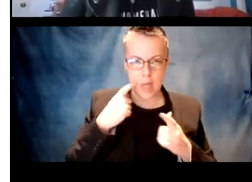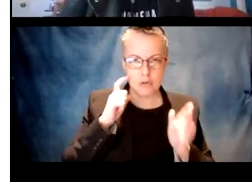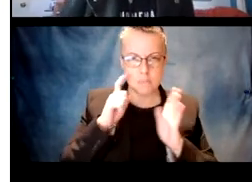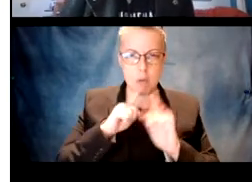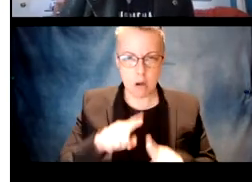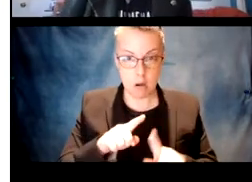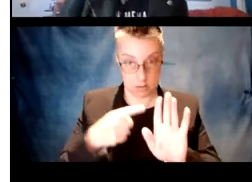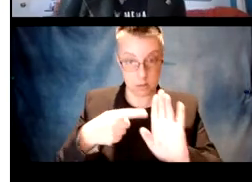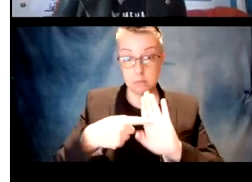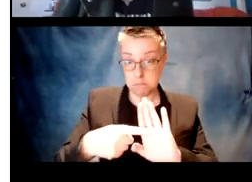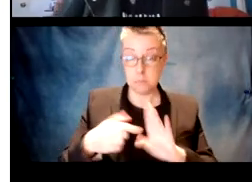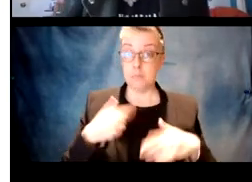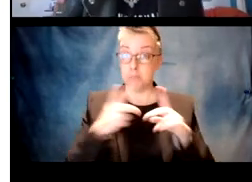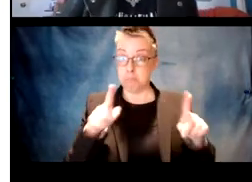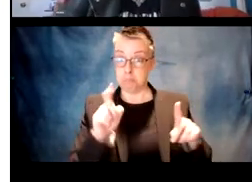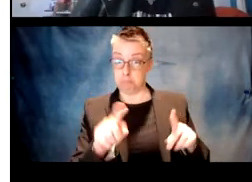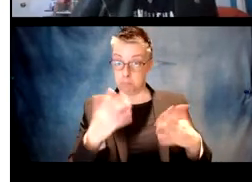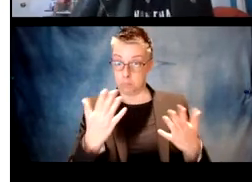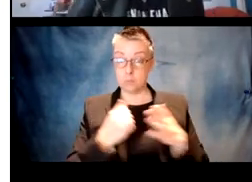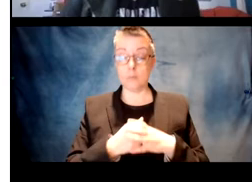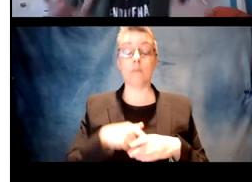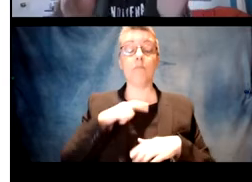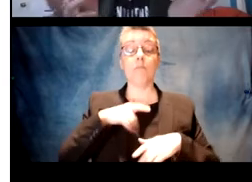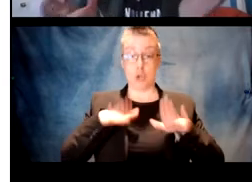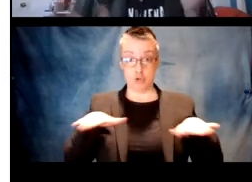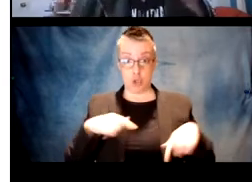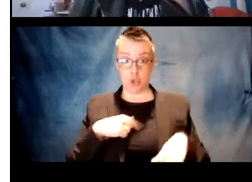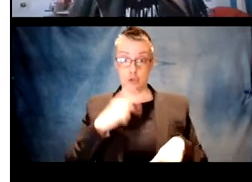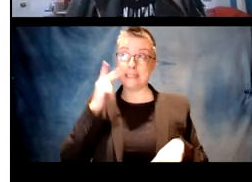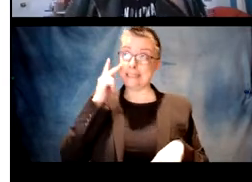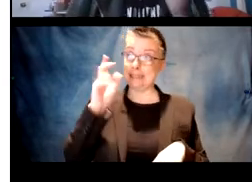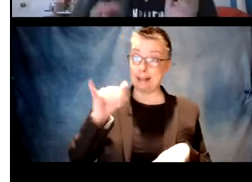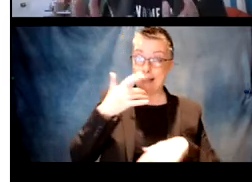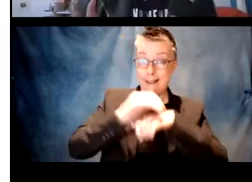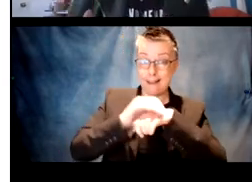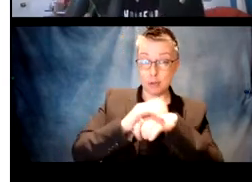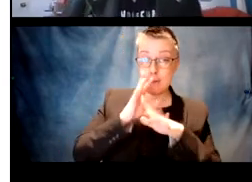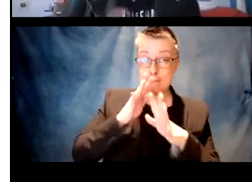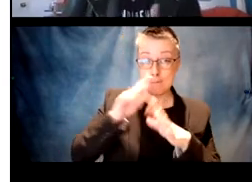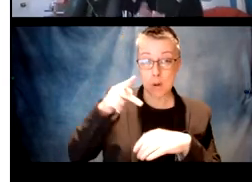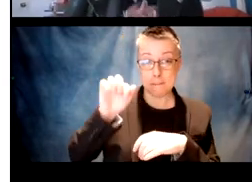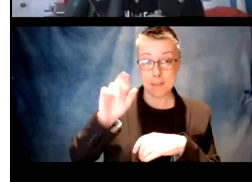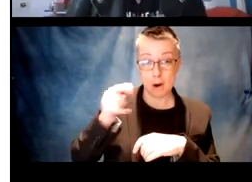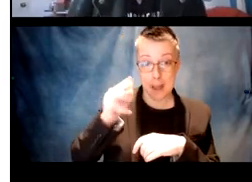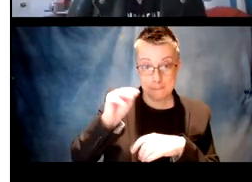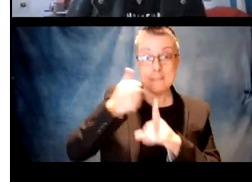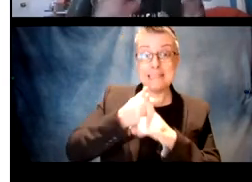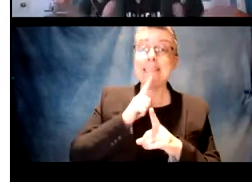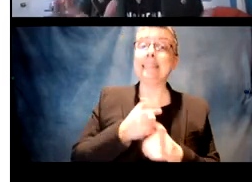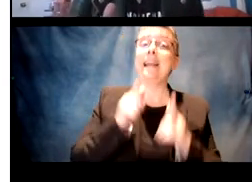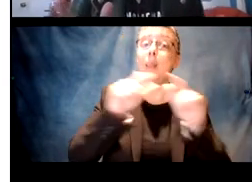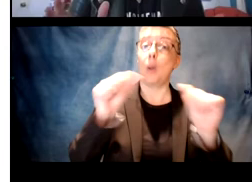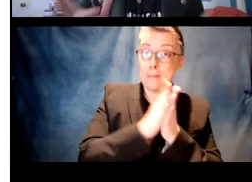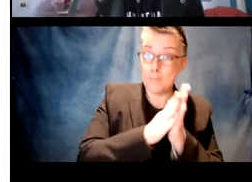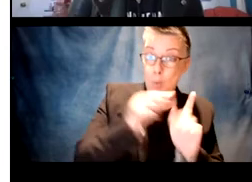treat the paradigmatic gaps in their input. So basically, I'm asking, do they see the English verbal